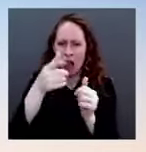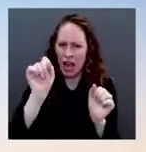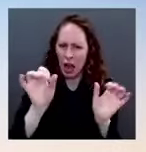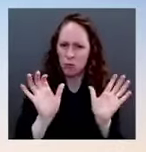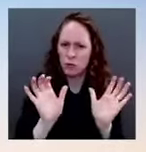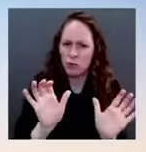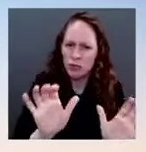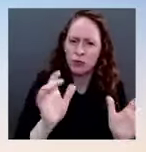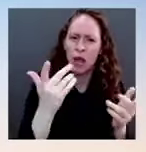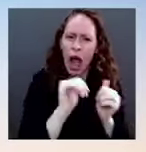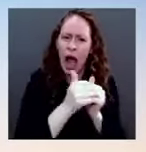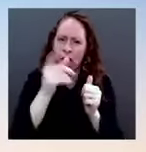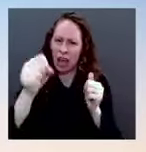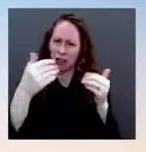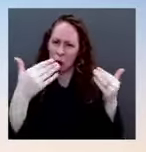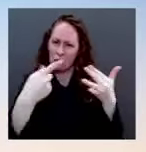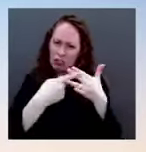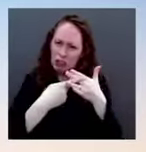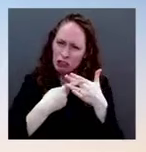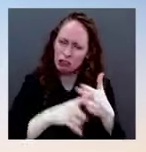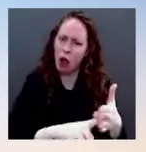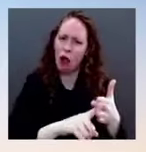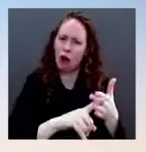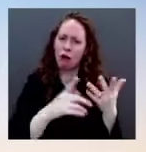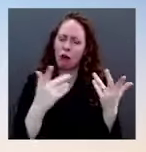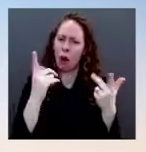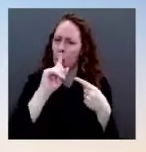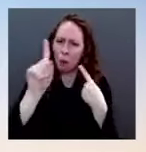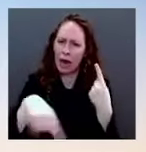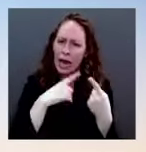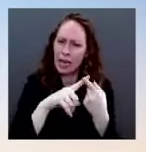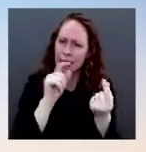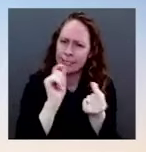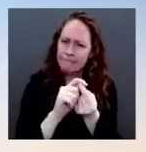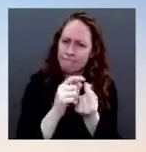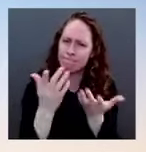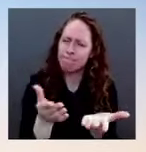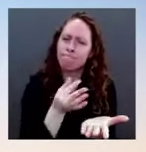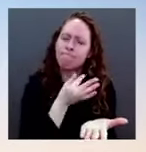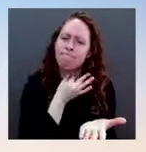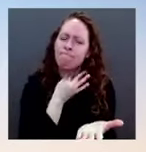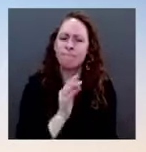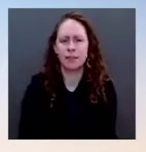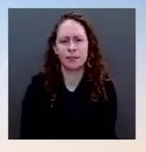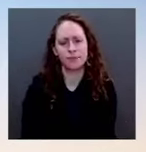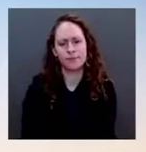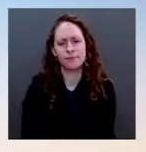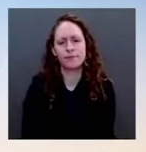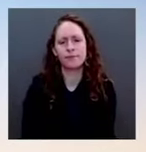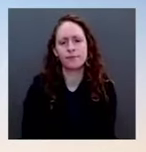Mr. Yeah, Jeff, thank you so much for that. A very wise person said, you know, even if they vote no, they want the dough.